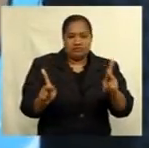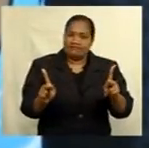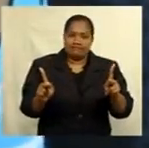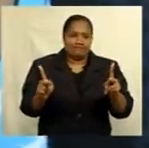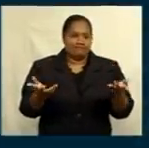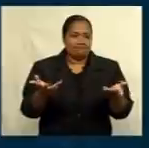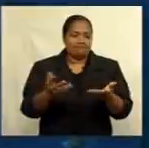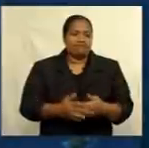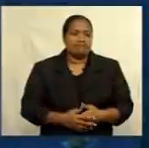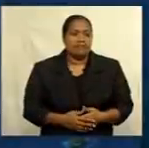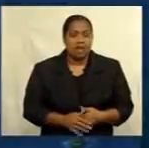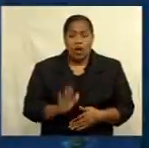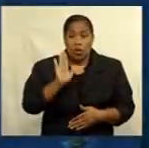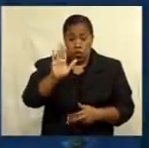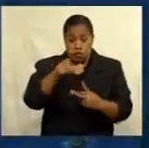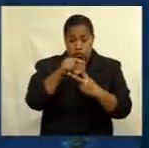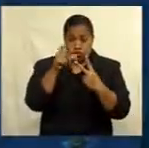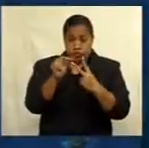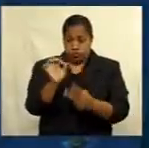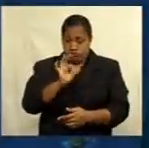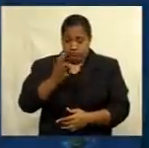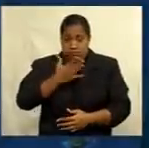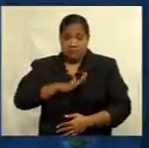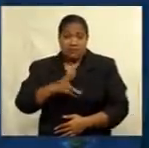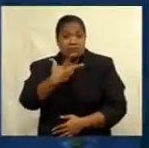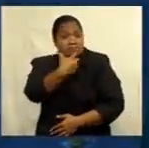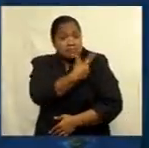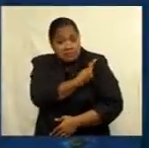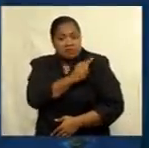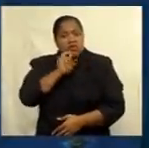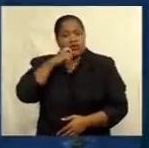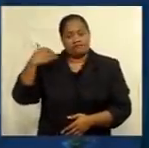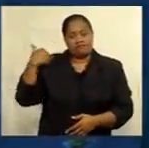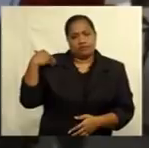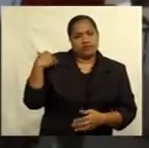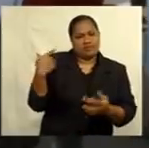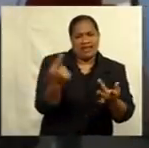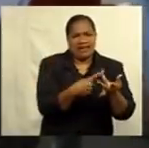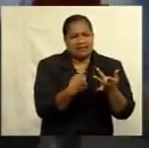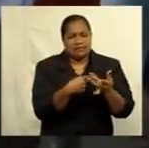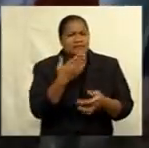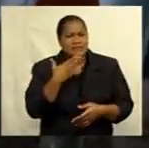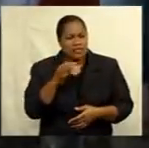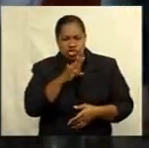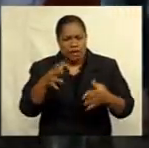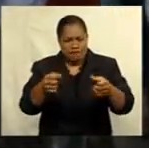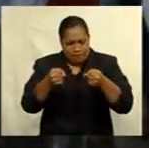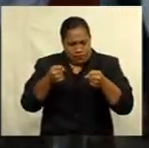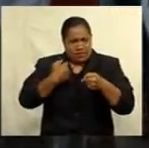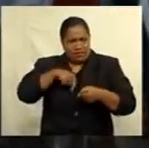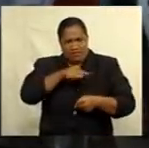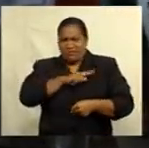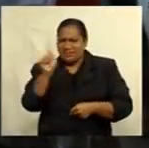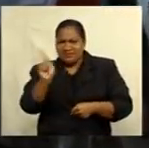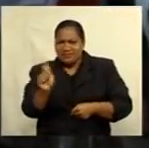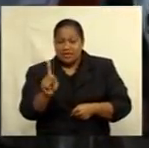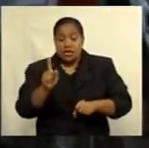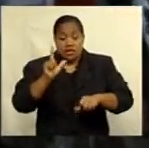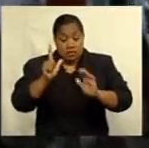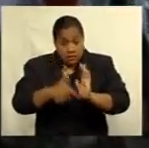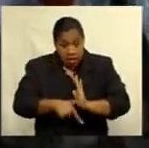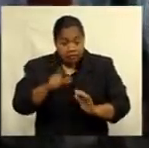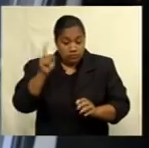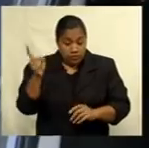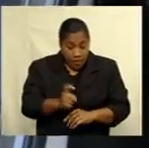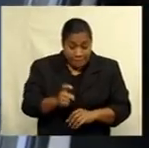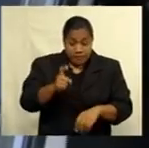choice of not wanting to get vaccinated will affect others around you. Stop drawing us back. Time will come when people who refuse to get the